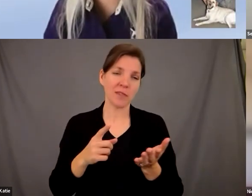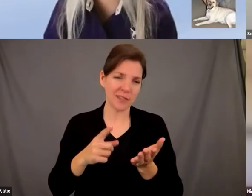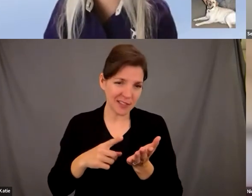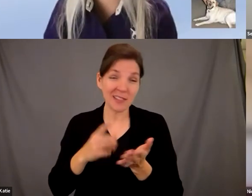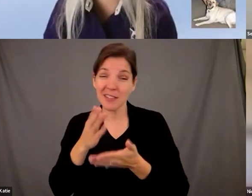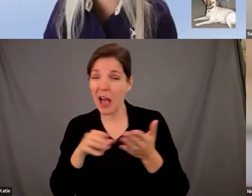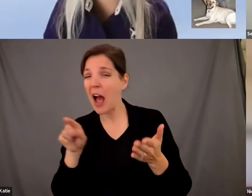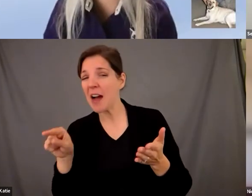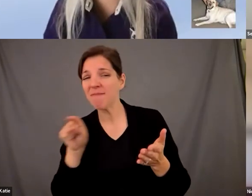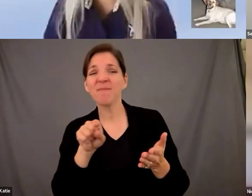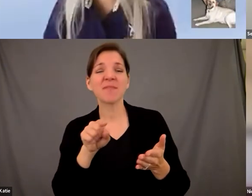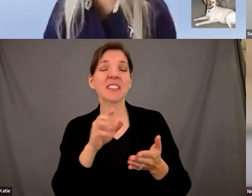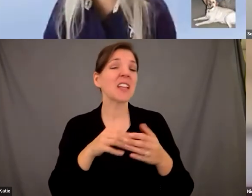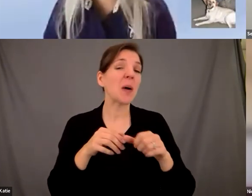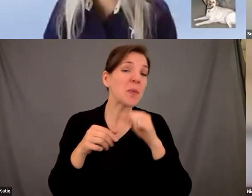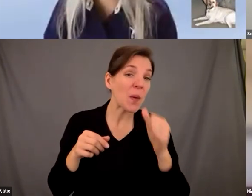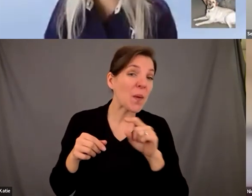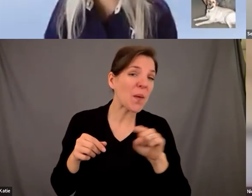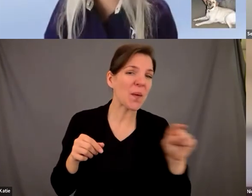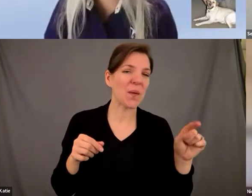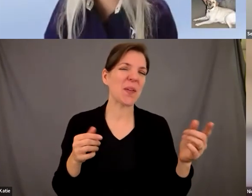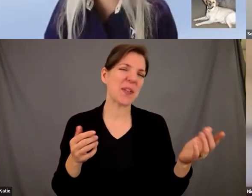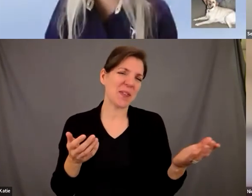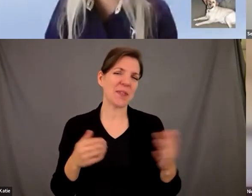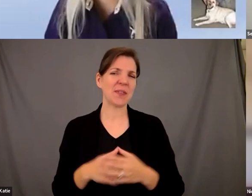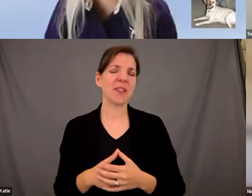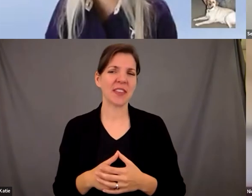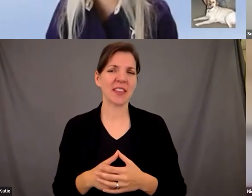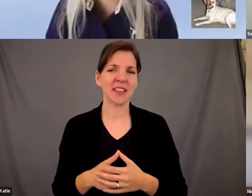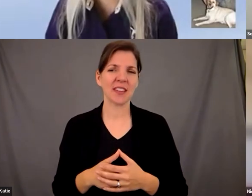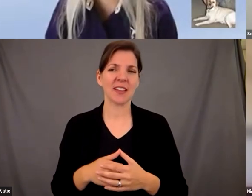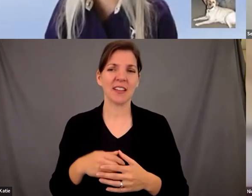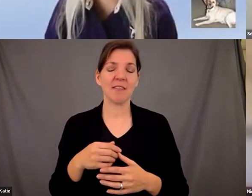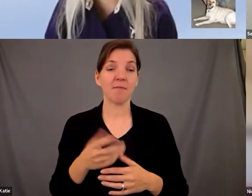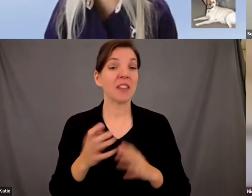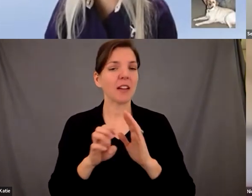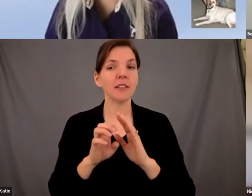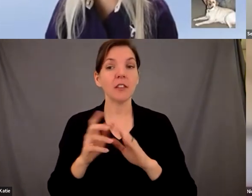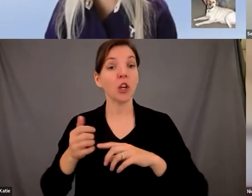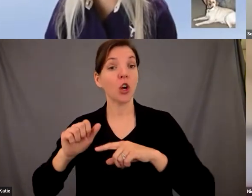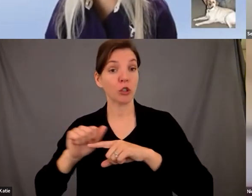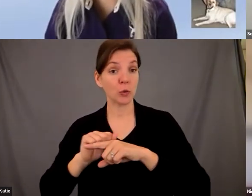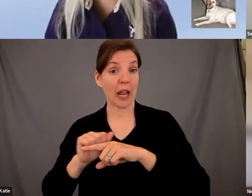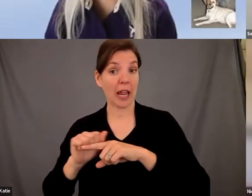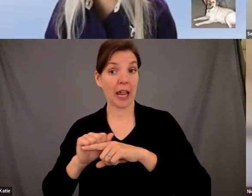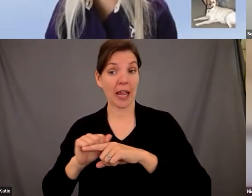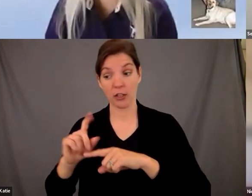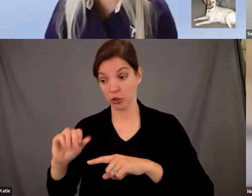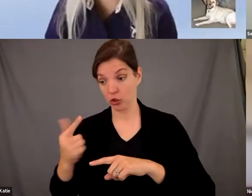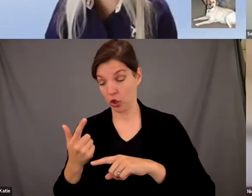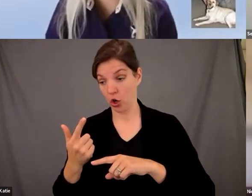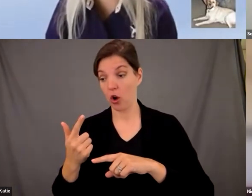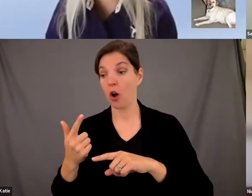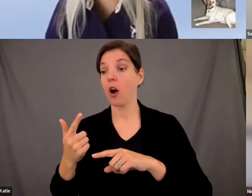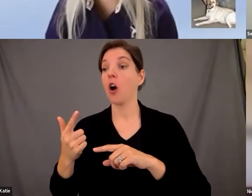different ptsd dogs like while the training tactics may be the same like the dogs that come out of leader dogs for the blind they're based in rochester